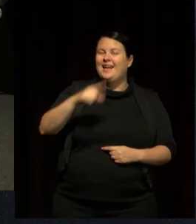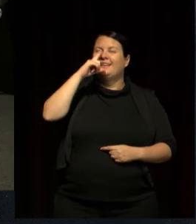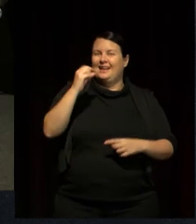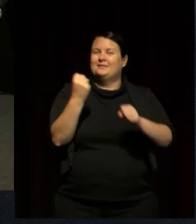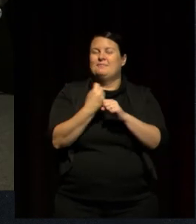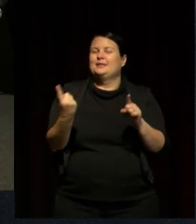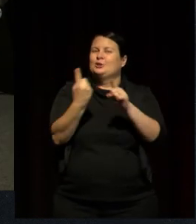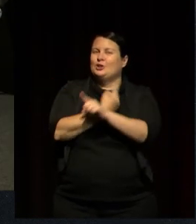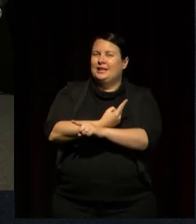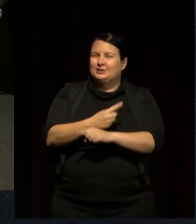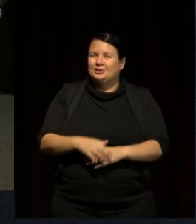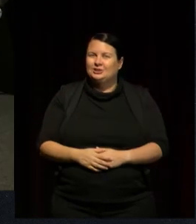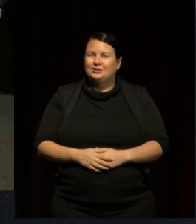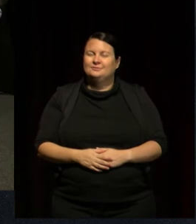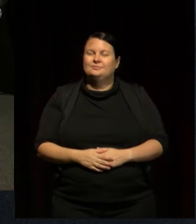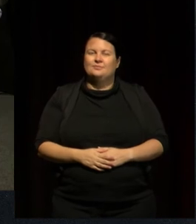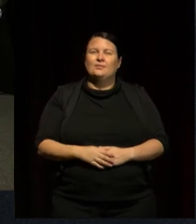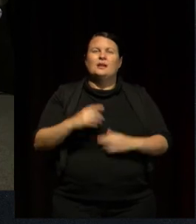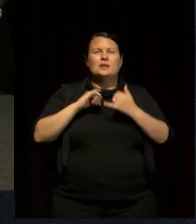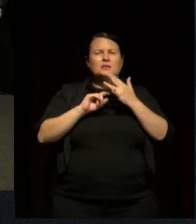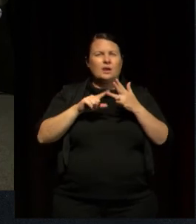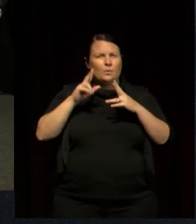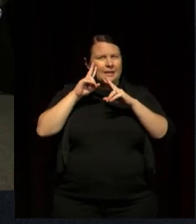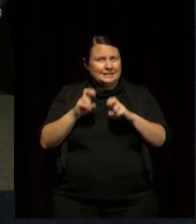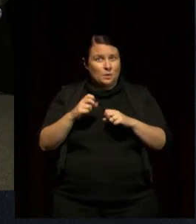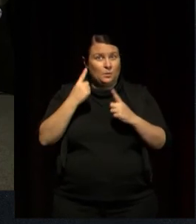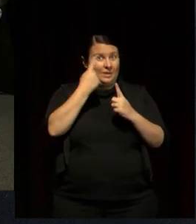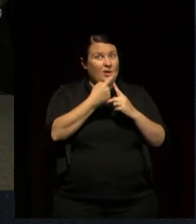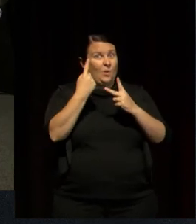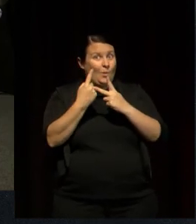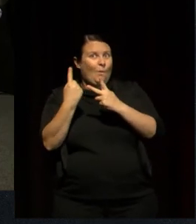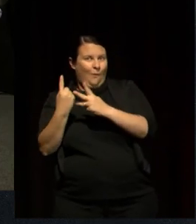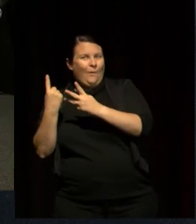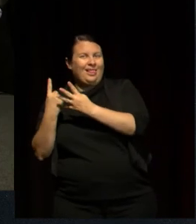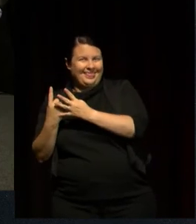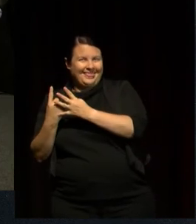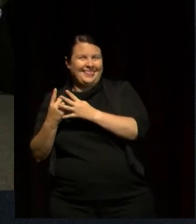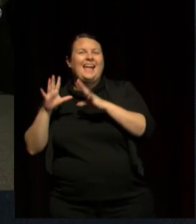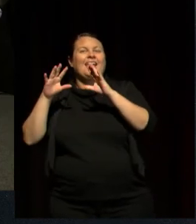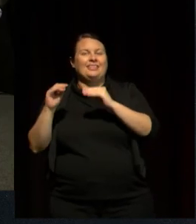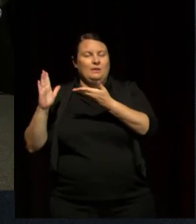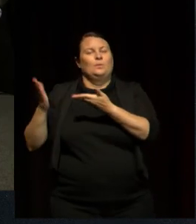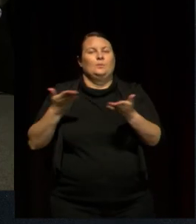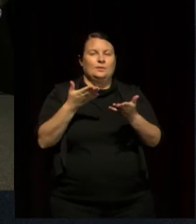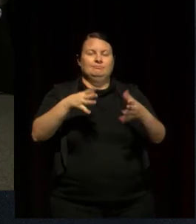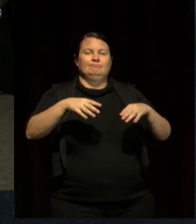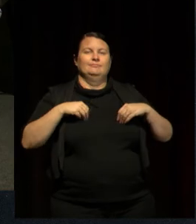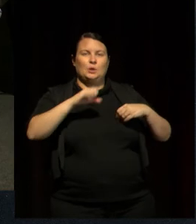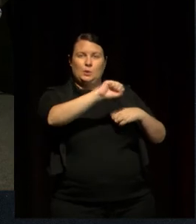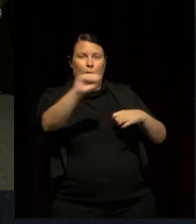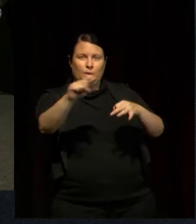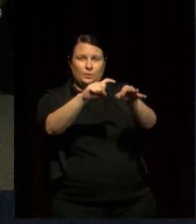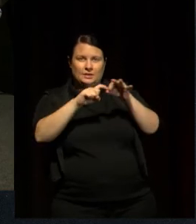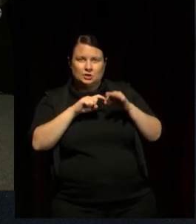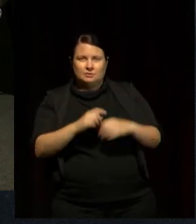like to explore this notion just very quickly with each person here so that we can then turn to Q&A. Can children